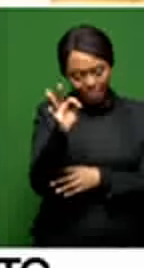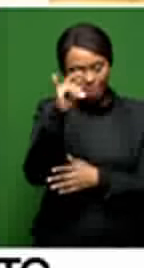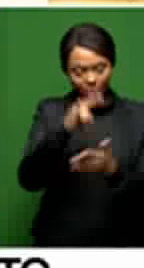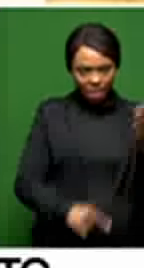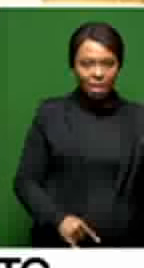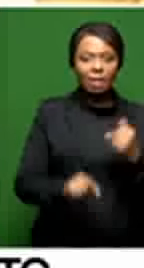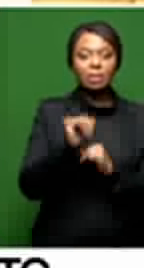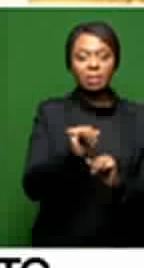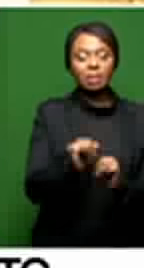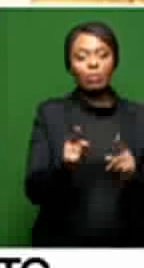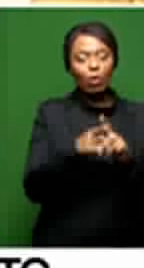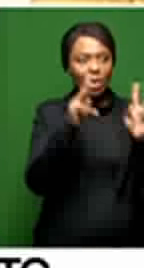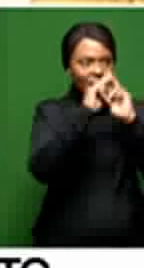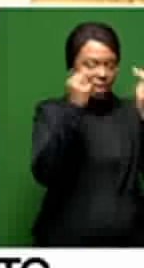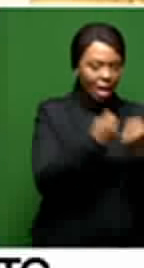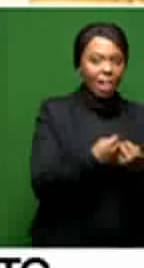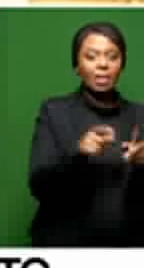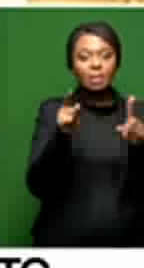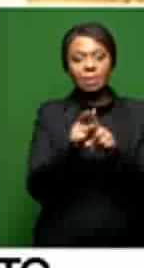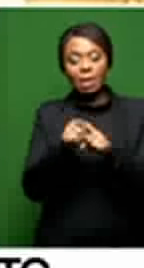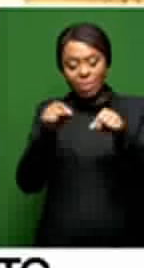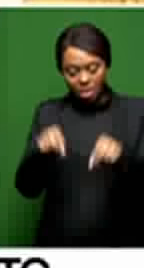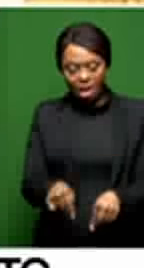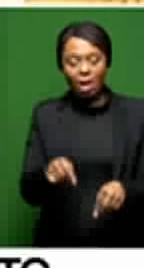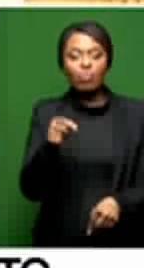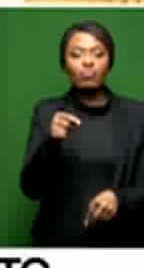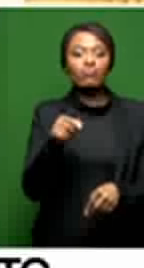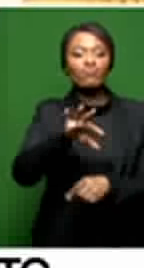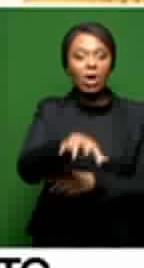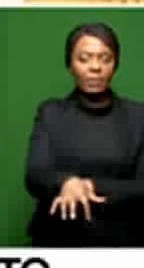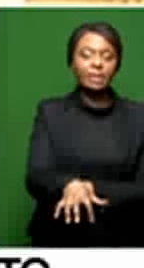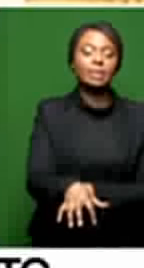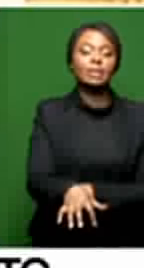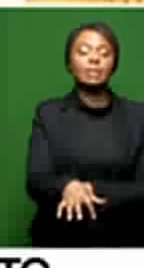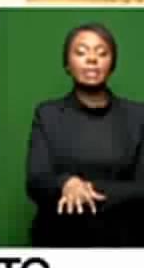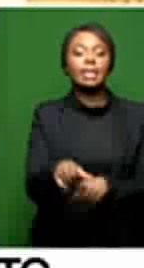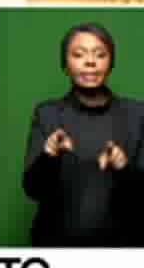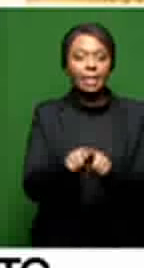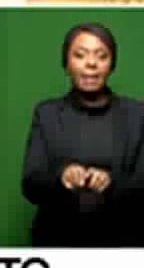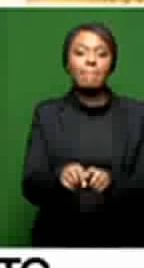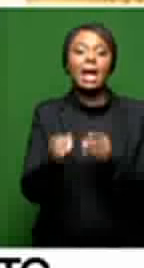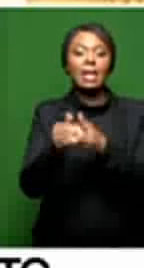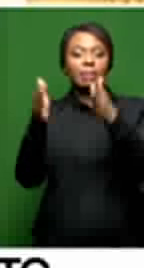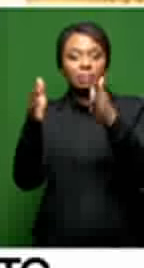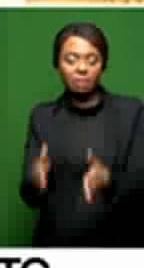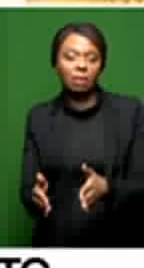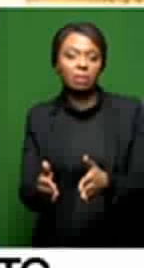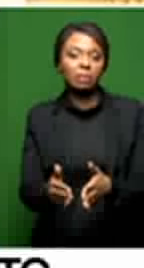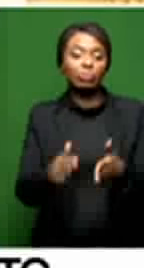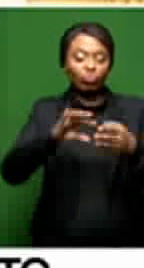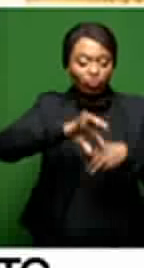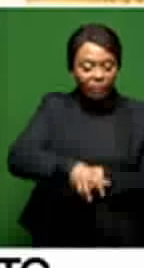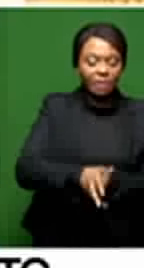government, national and here in the province, members of the various leaders, rather, of the